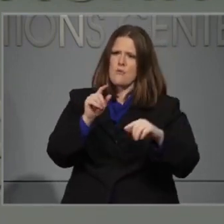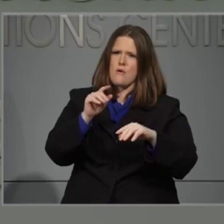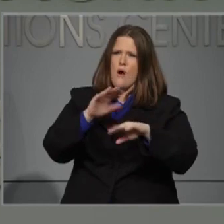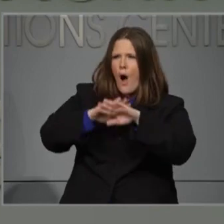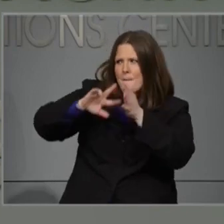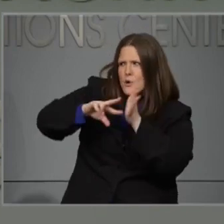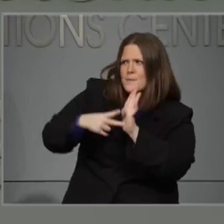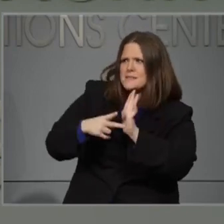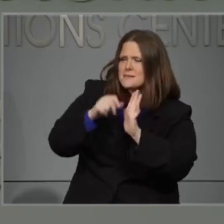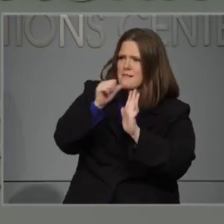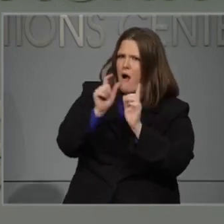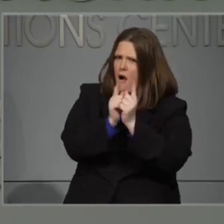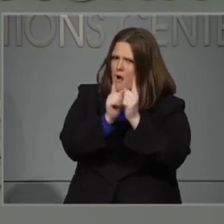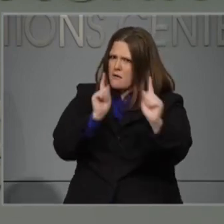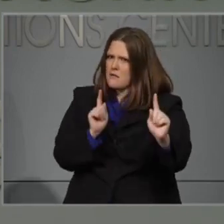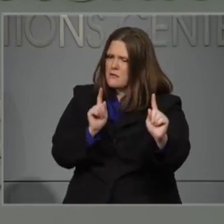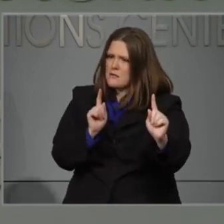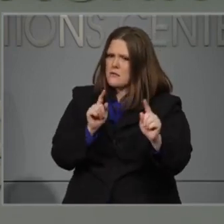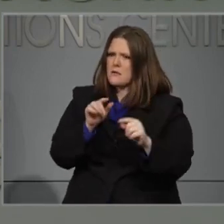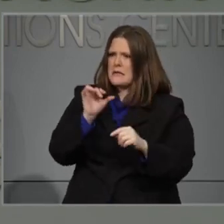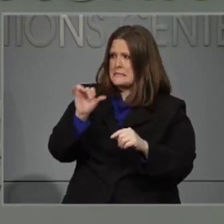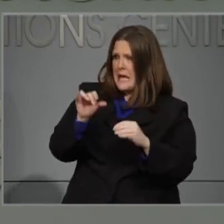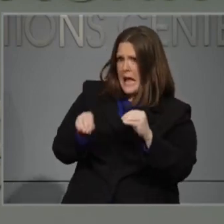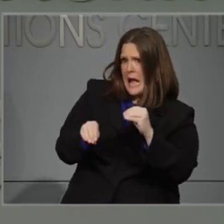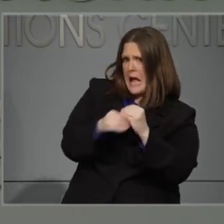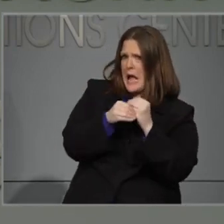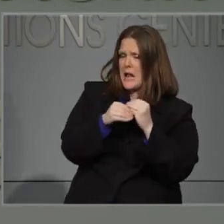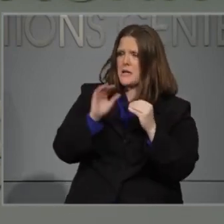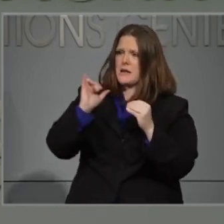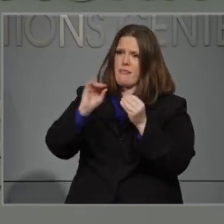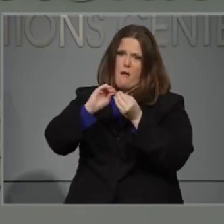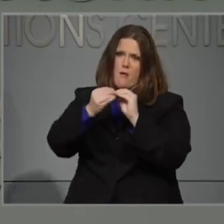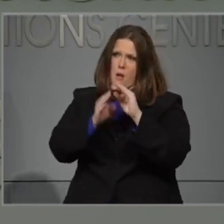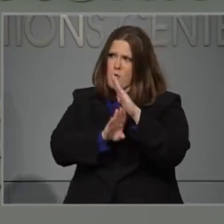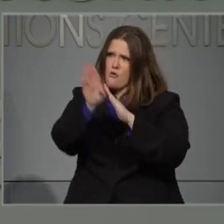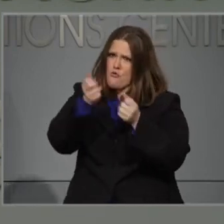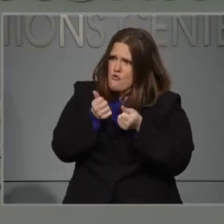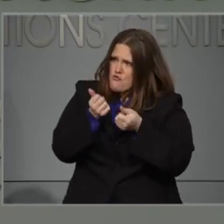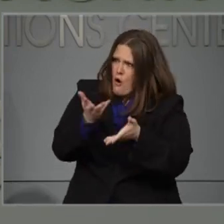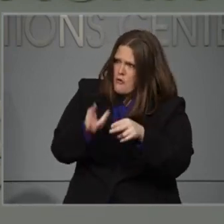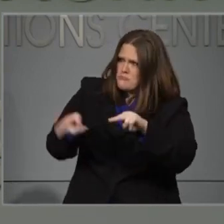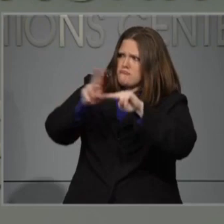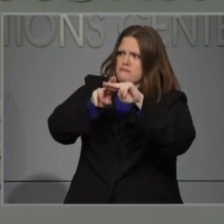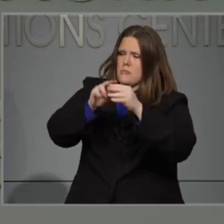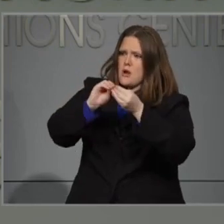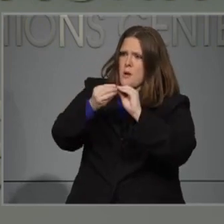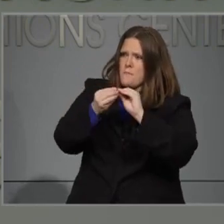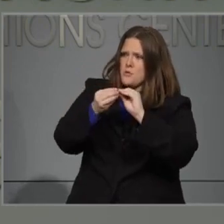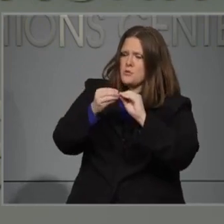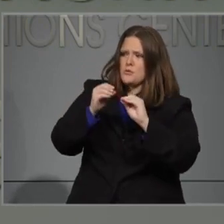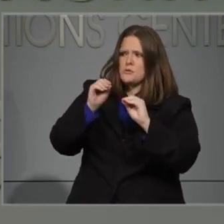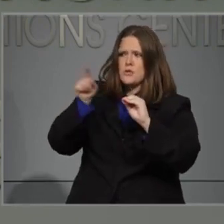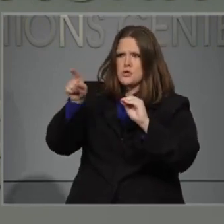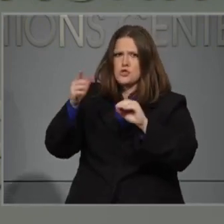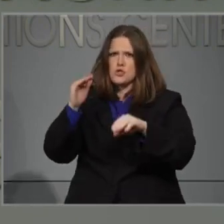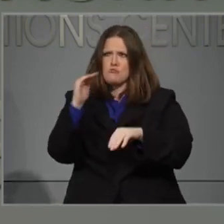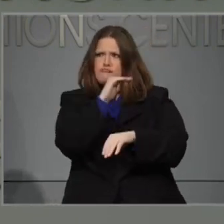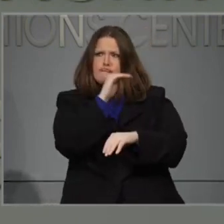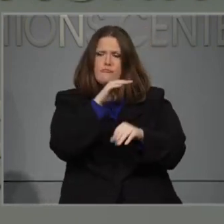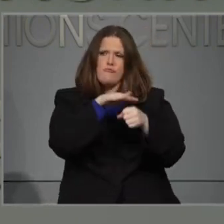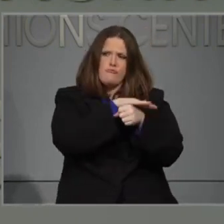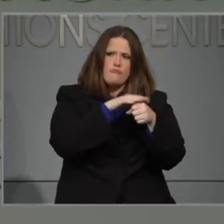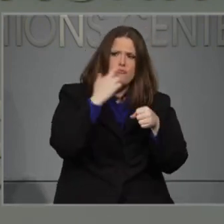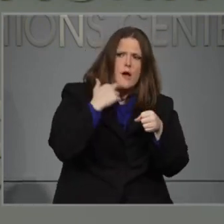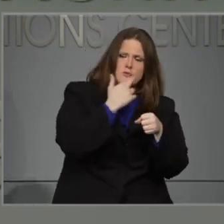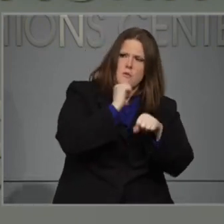Is this kind of behavior adding to the spike in numbers? And is the state considering other guidelines for restaurants to prevent this behavior? Thank you.